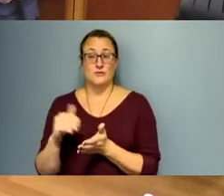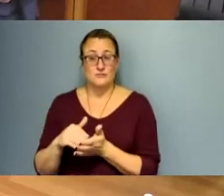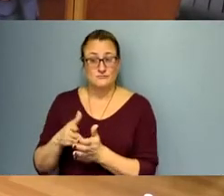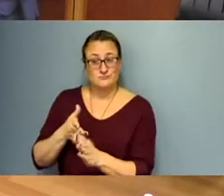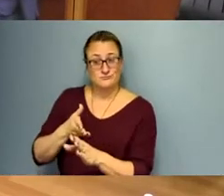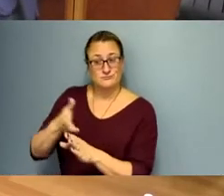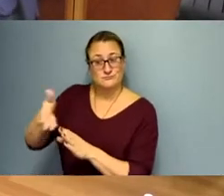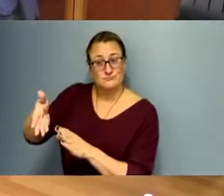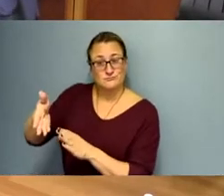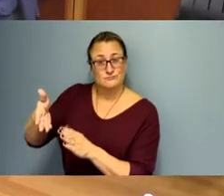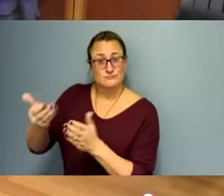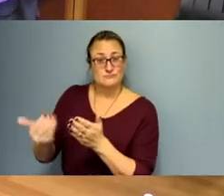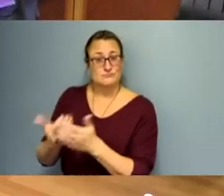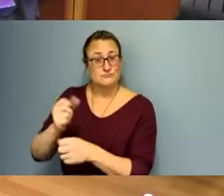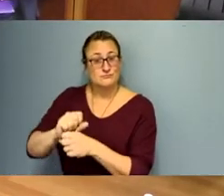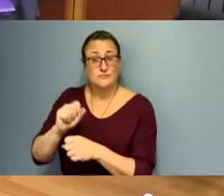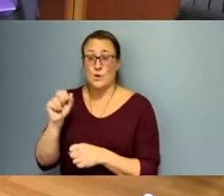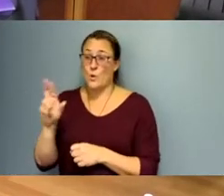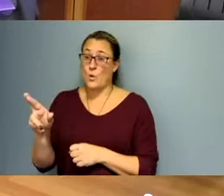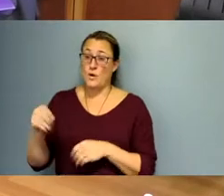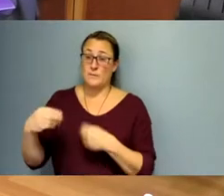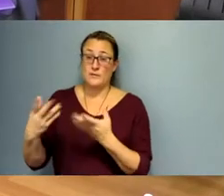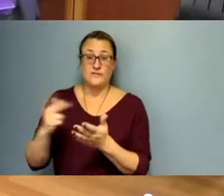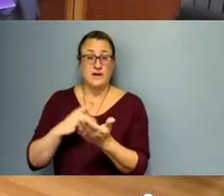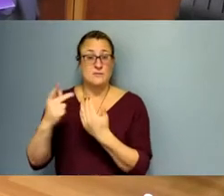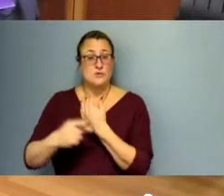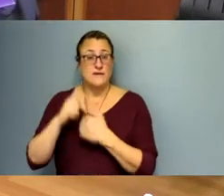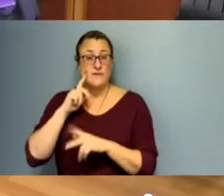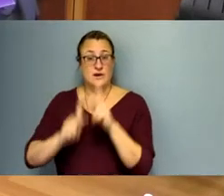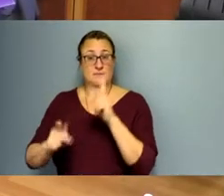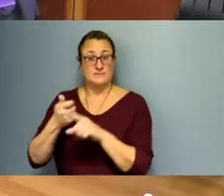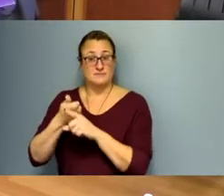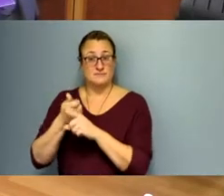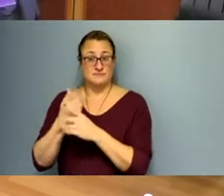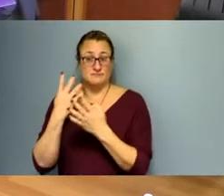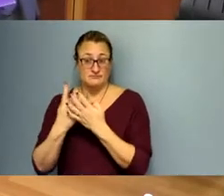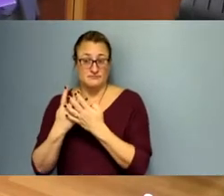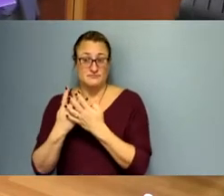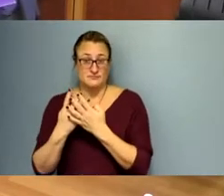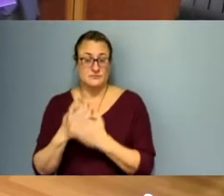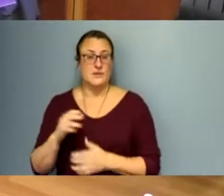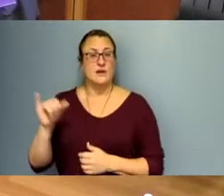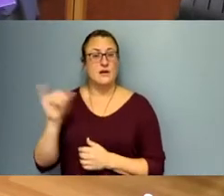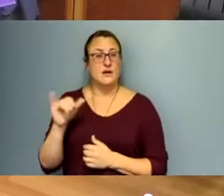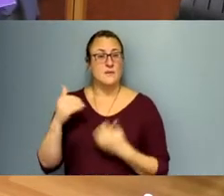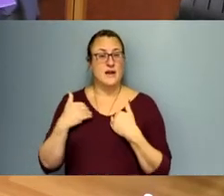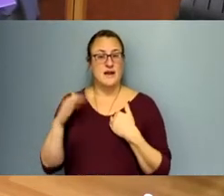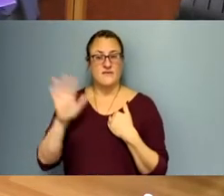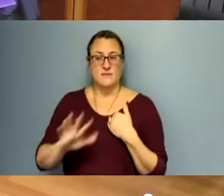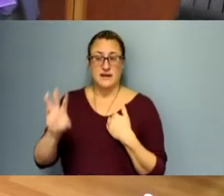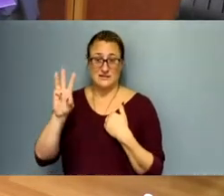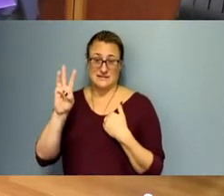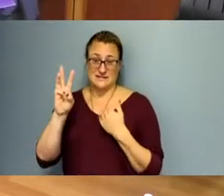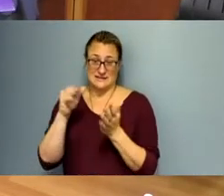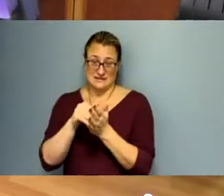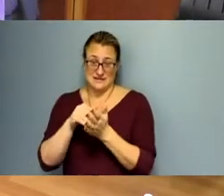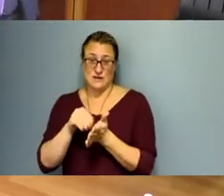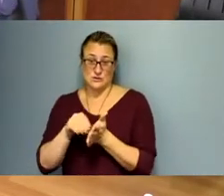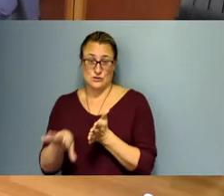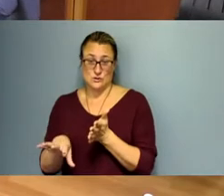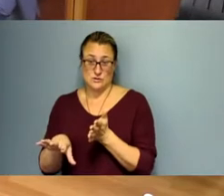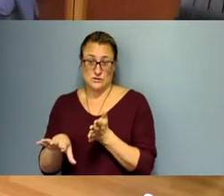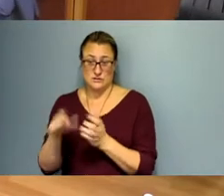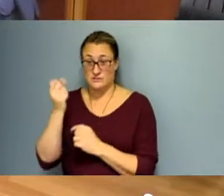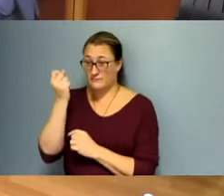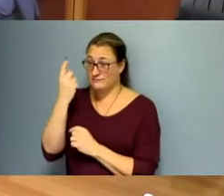incarcerated individuals. We also have about 6,000 students. Now understand this. My challenge is that in 2011,